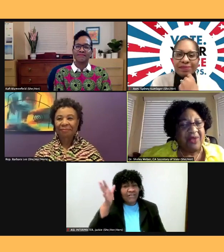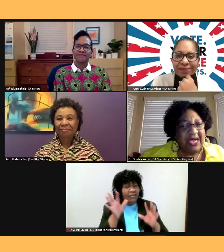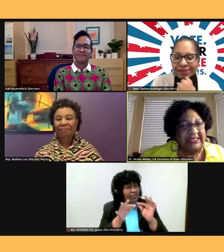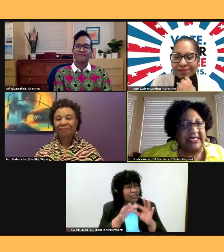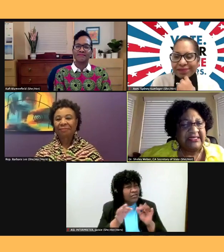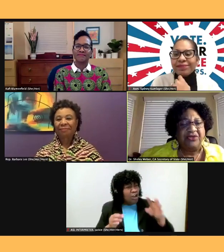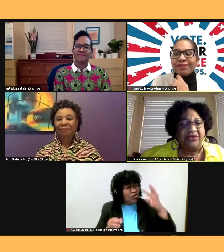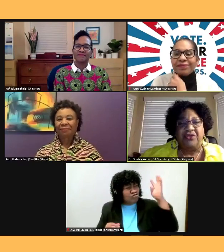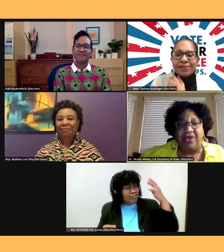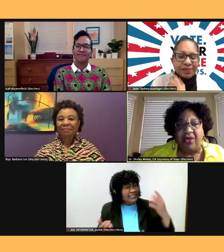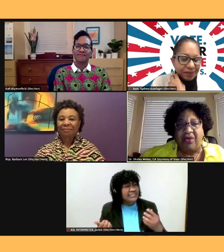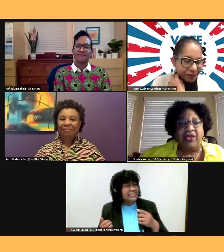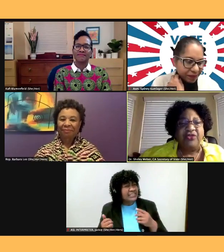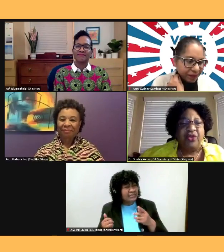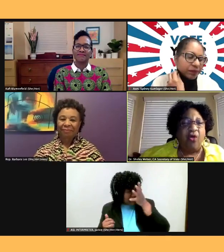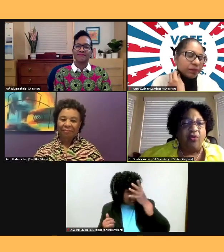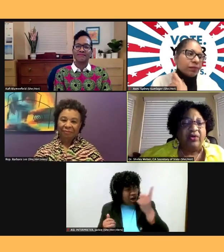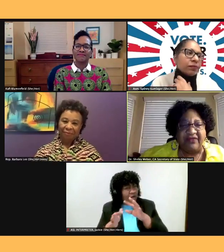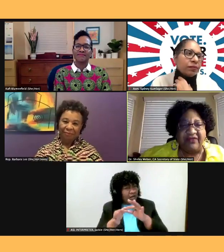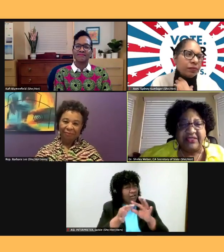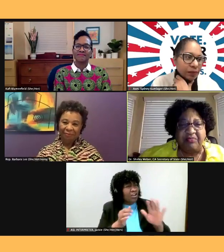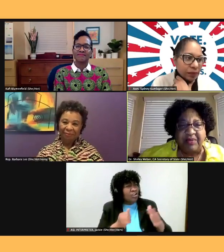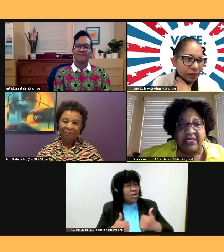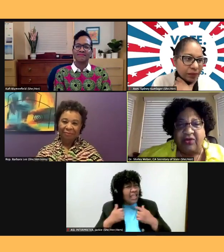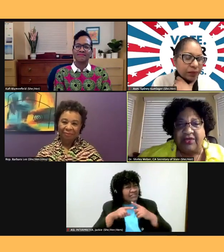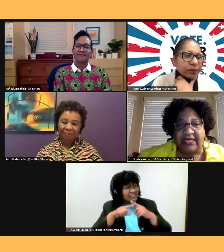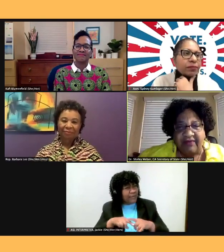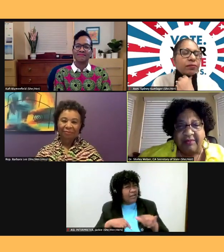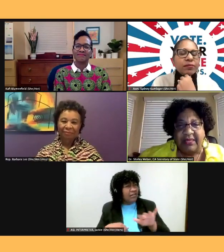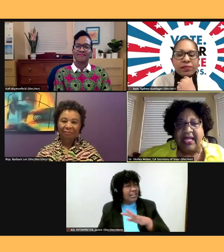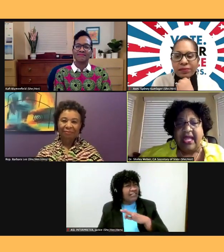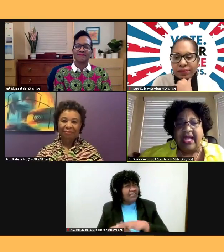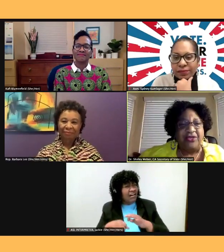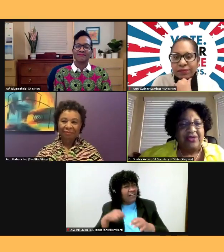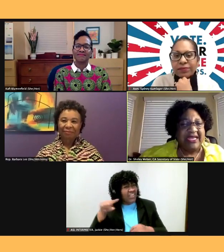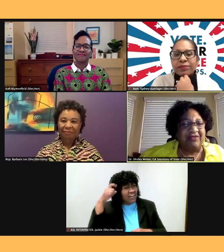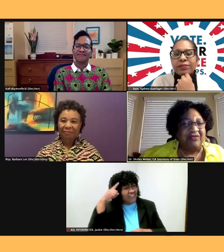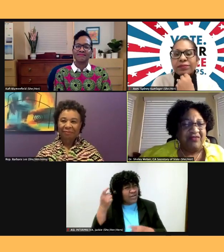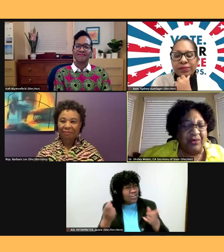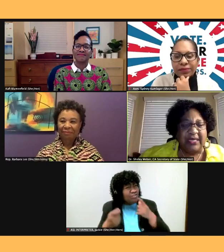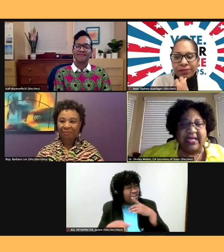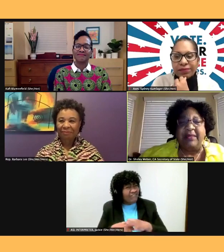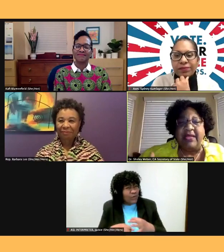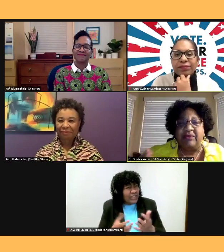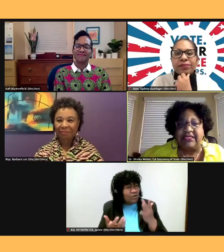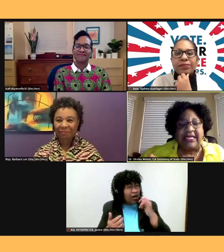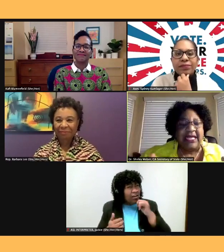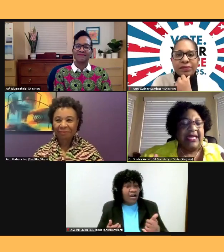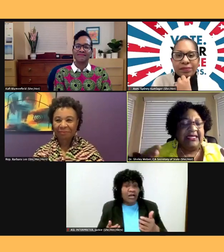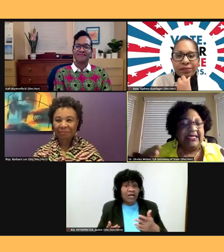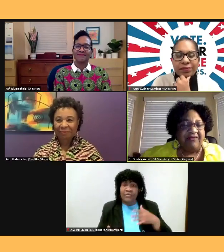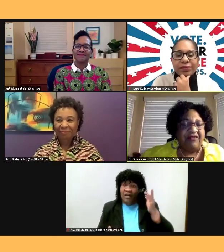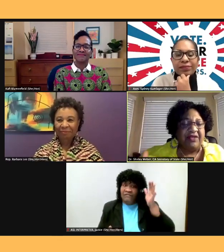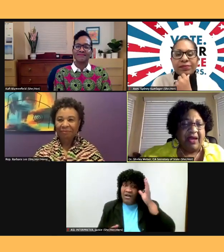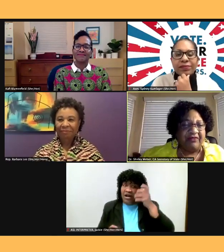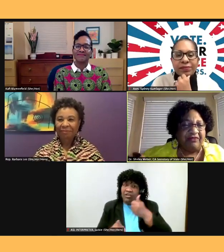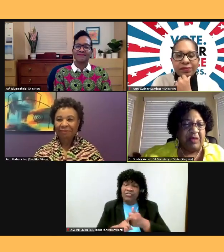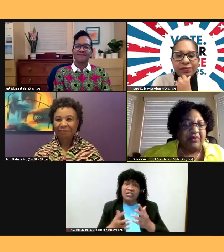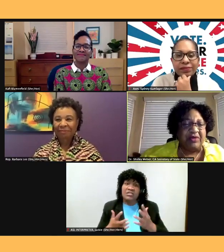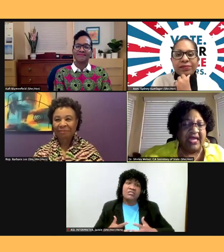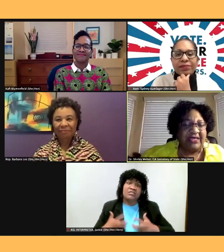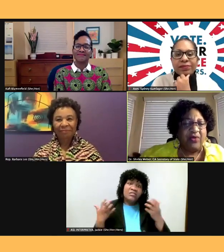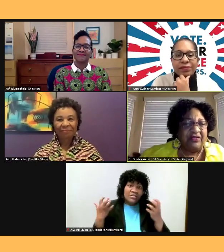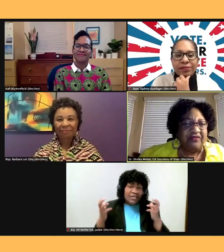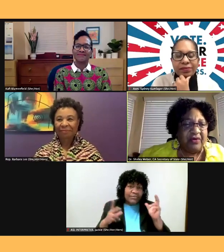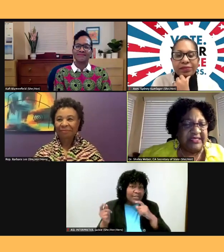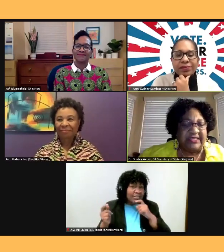do you know your whole life is dependent on the government and you're not even voting? I mean, he was just livid about people not going to vote. He